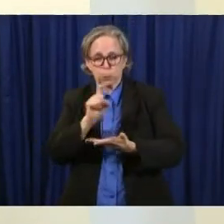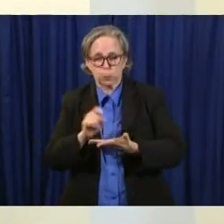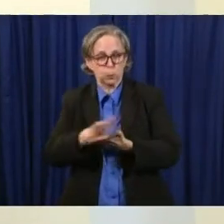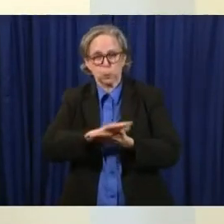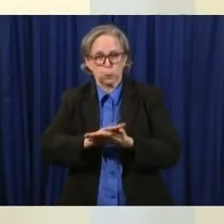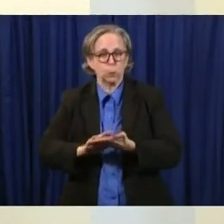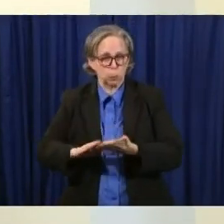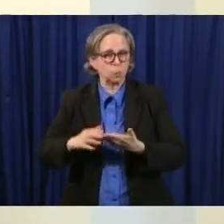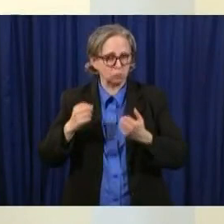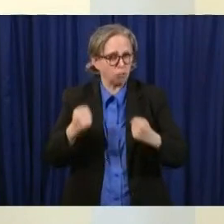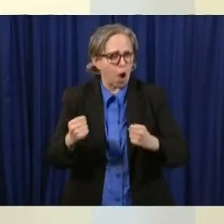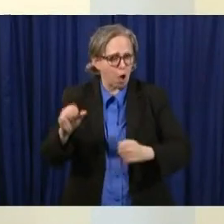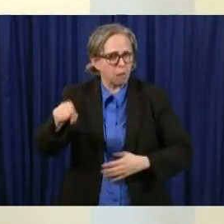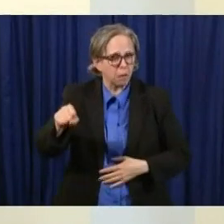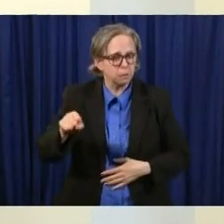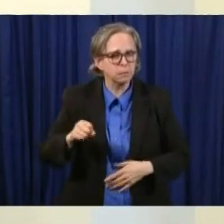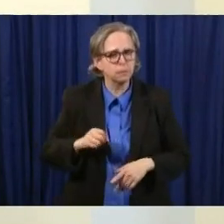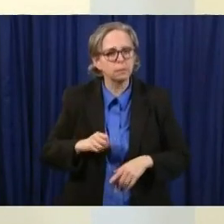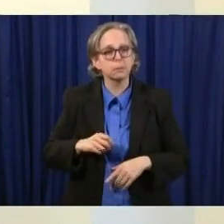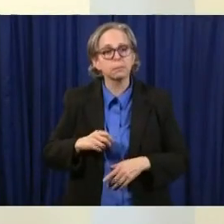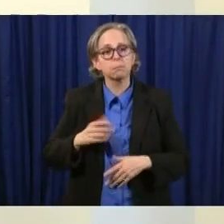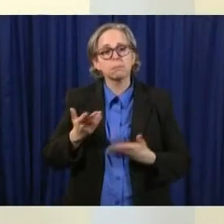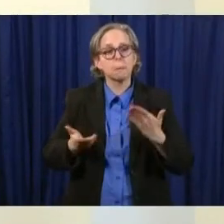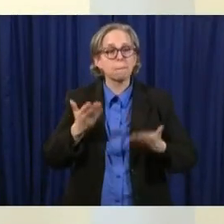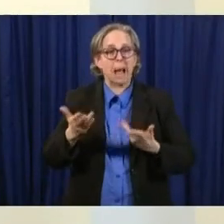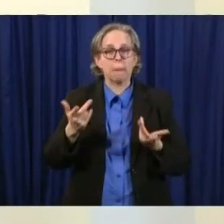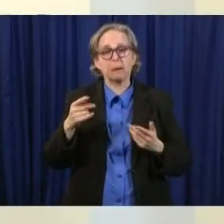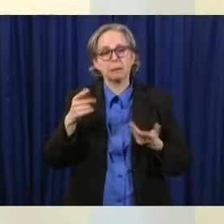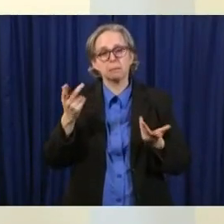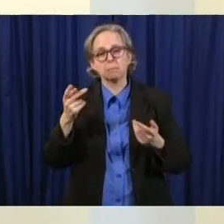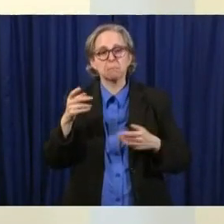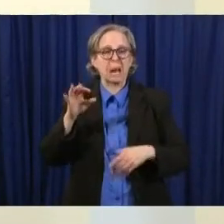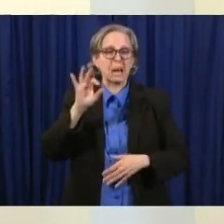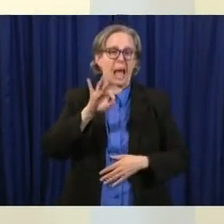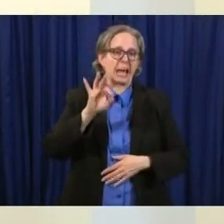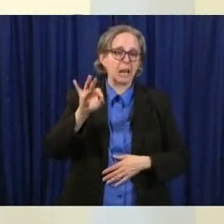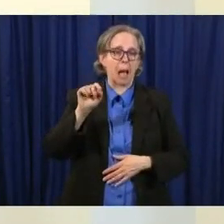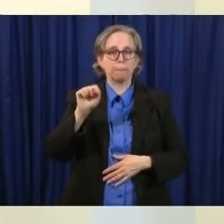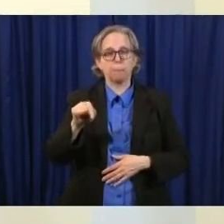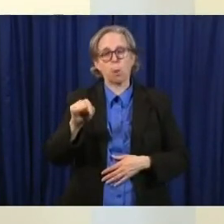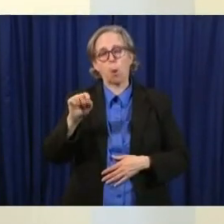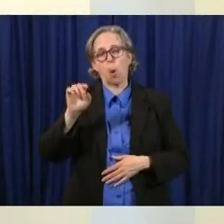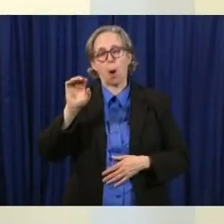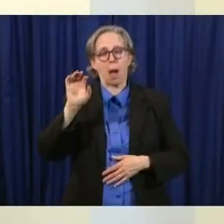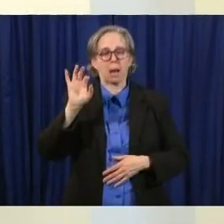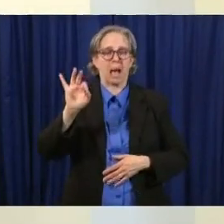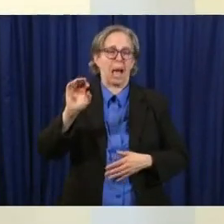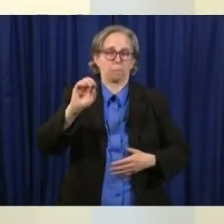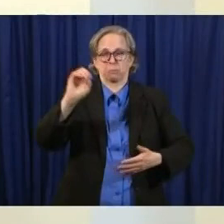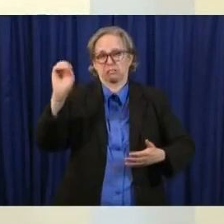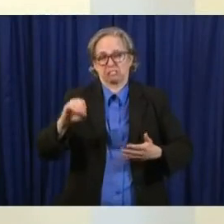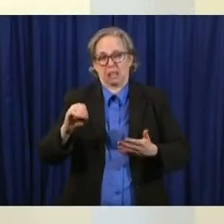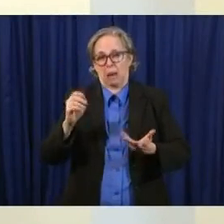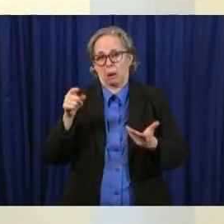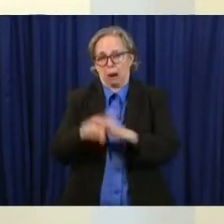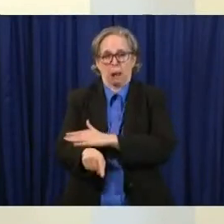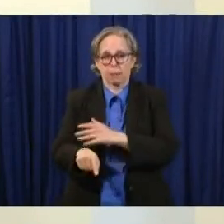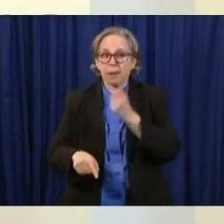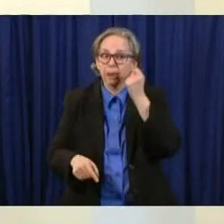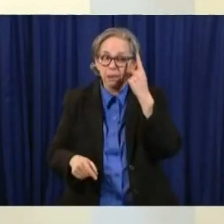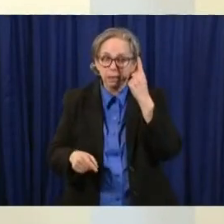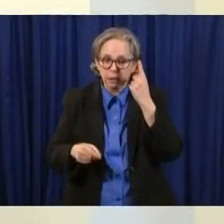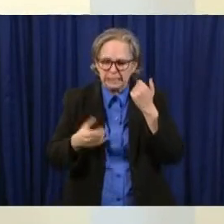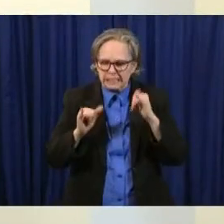i've probably killed maybe 99 point something percent of them but a few are going to get away